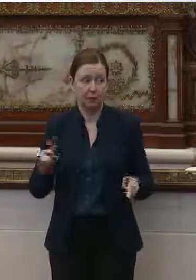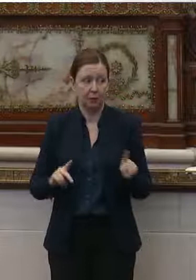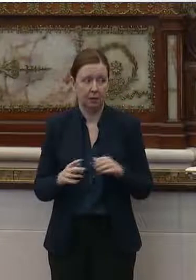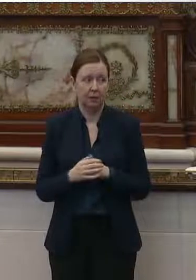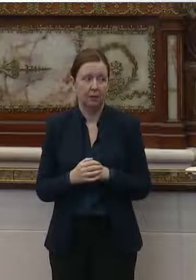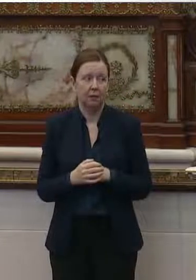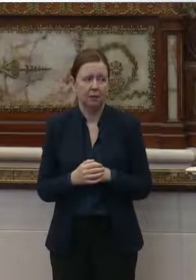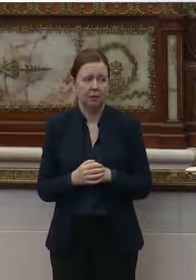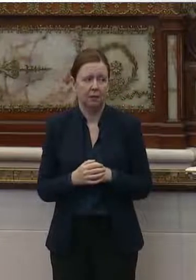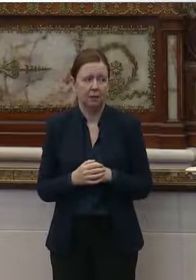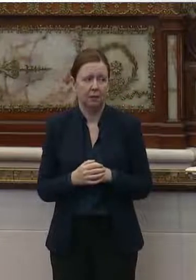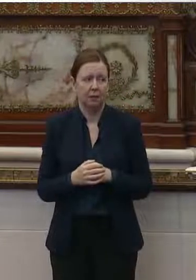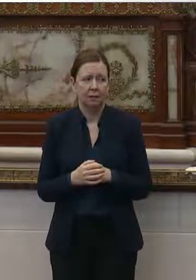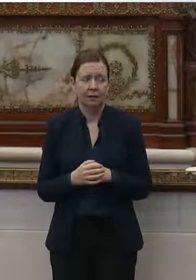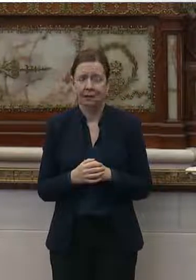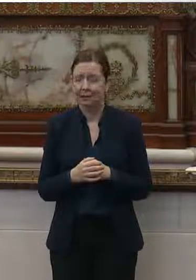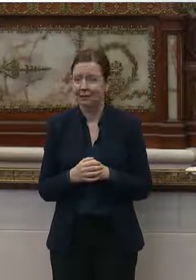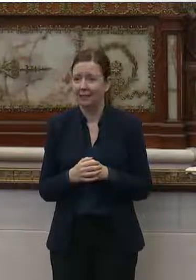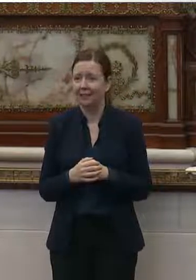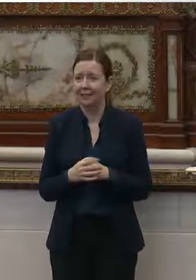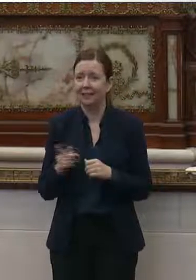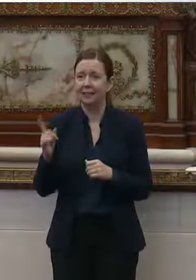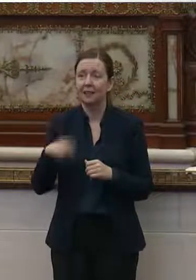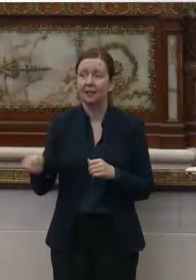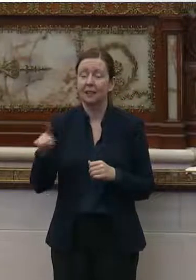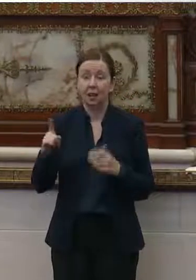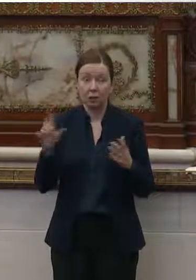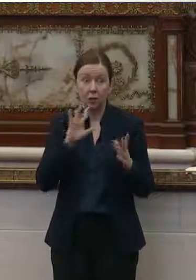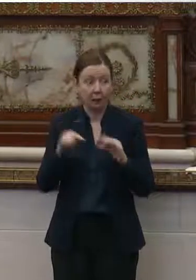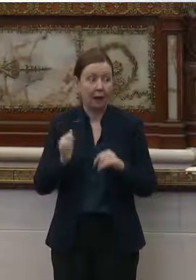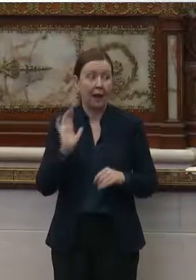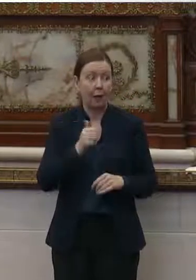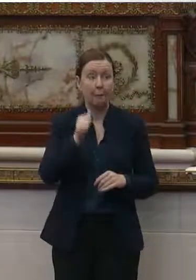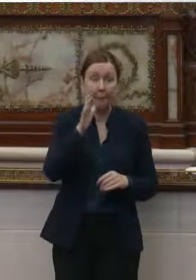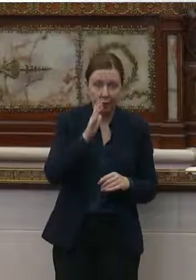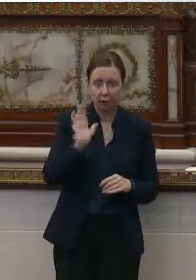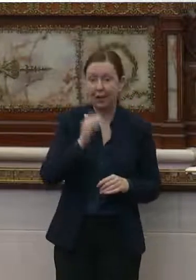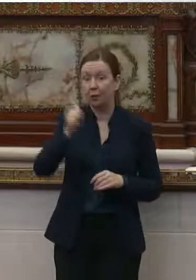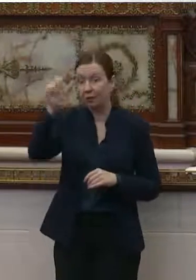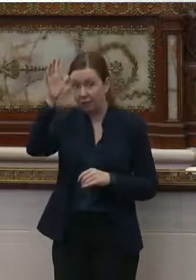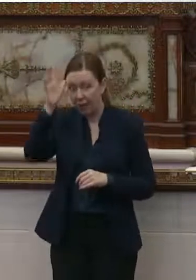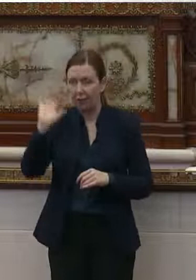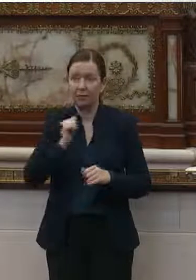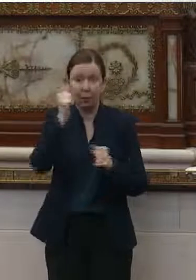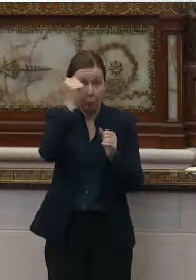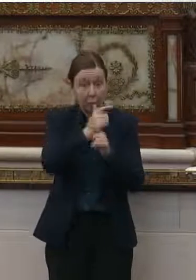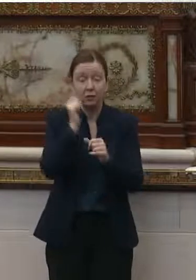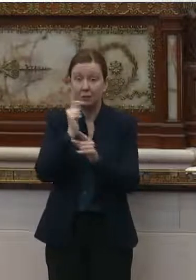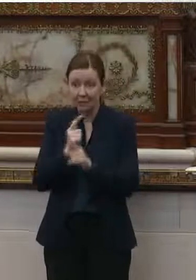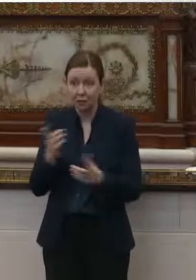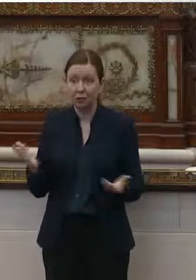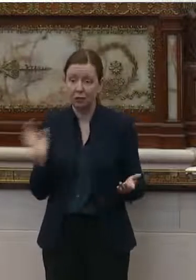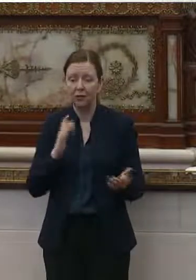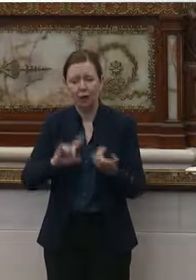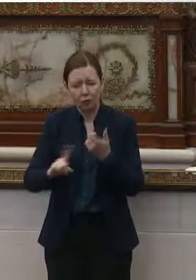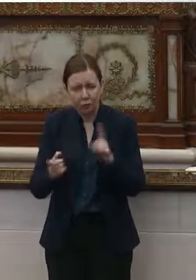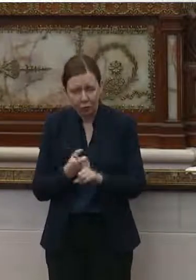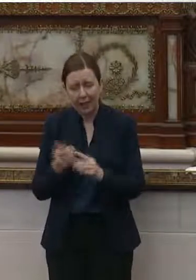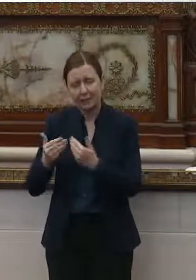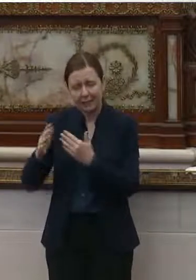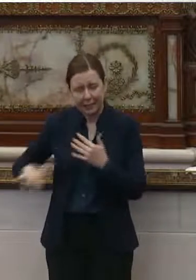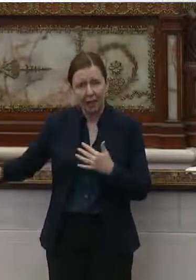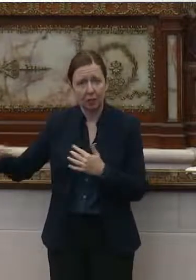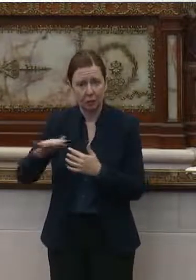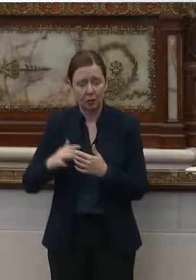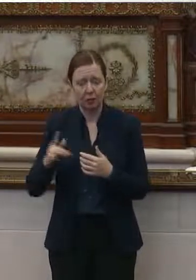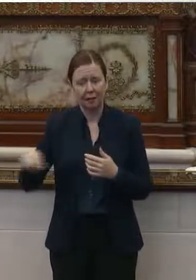are vulnerable people. They are our mothers and fathers, our brothers and sisters, our friends and neighbors.